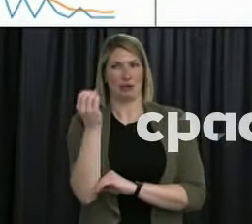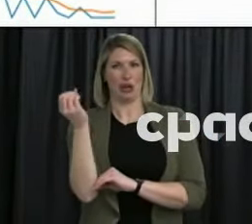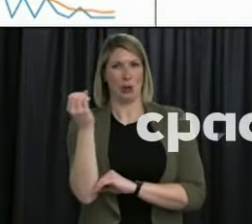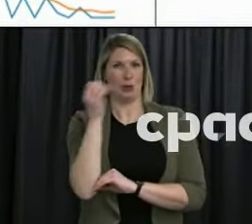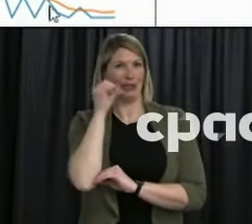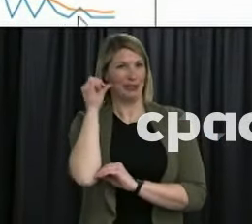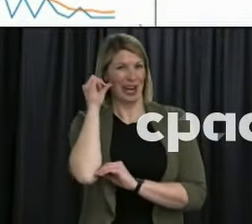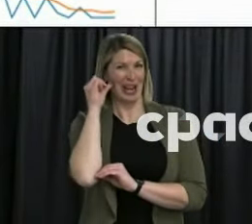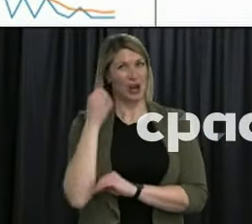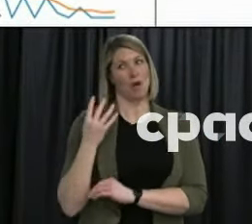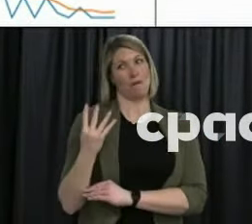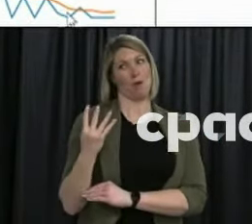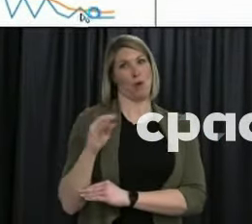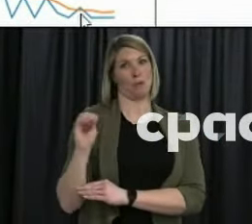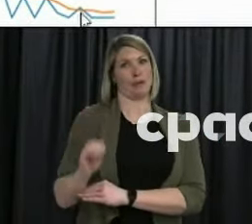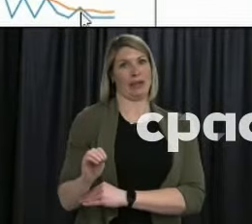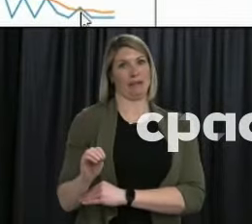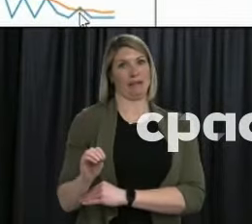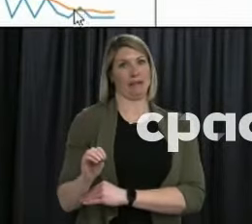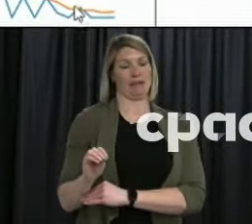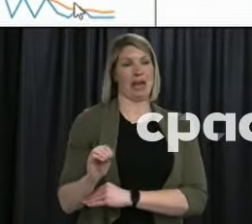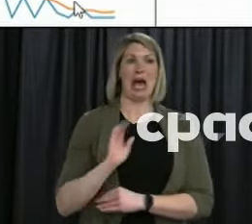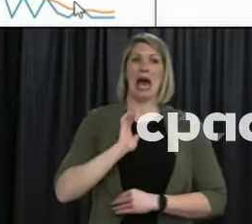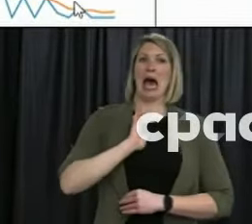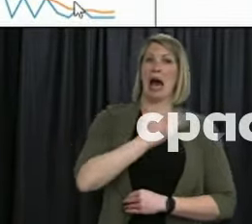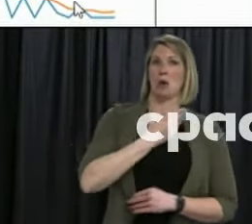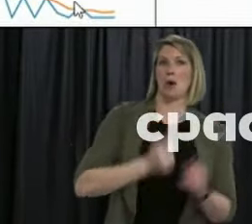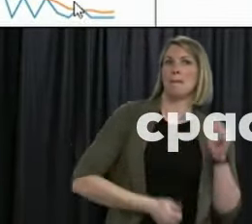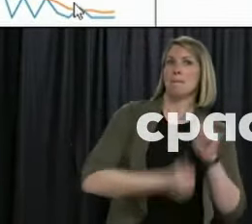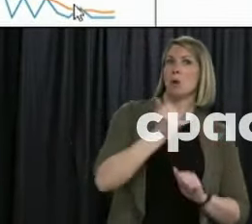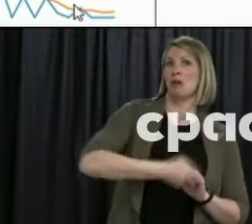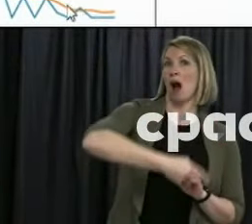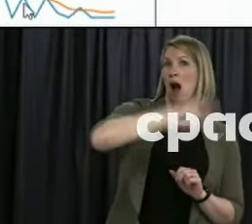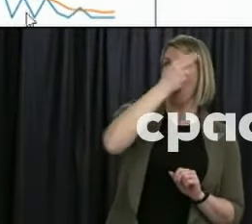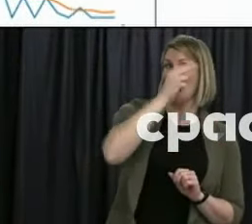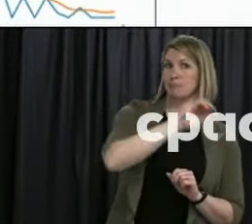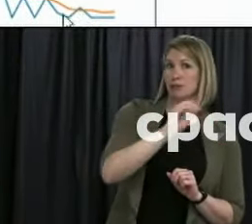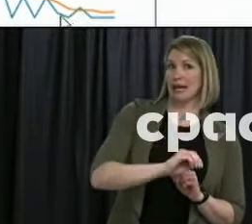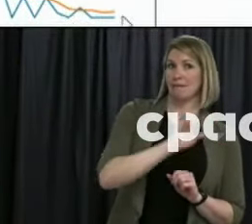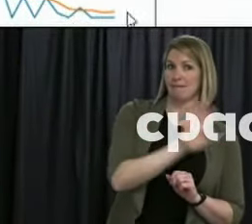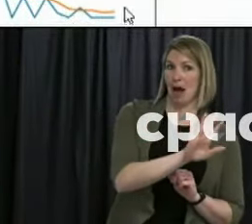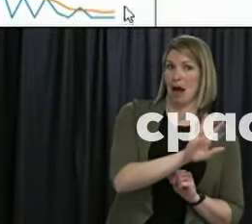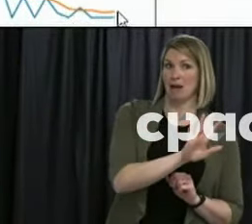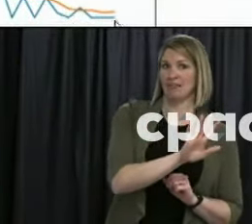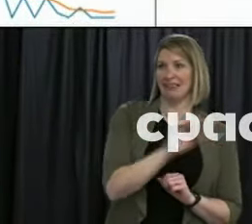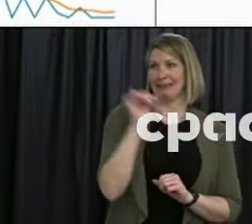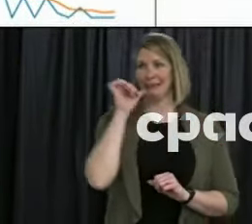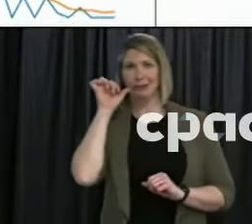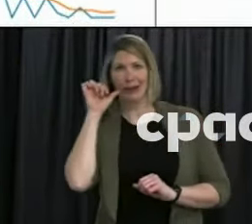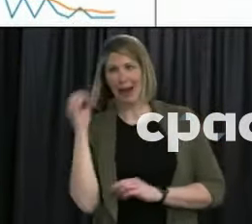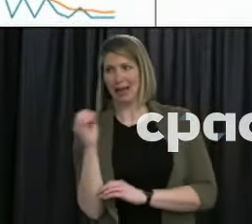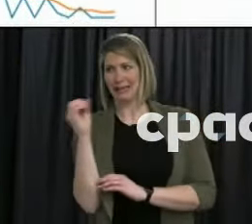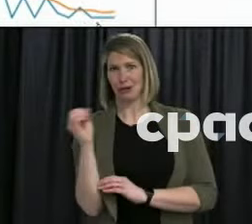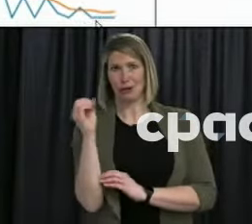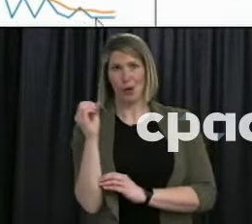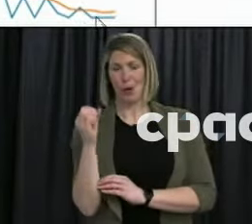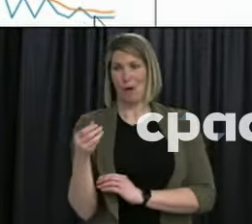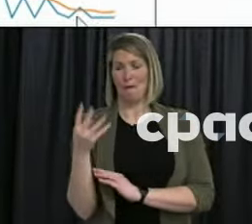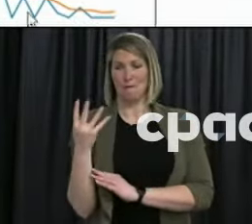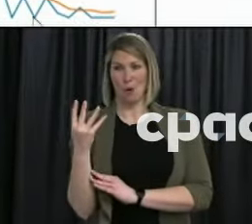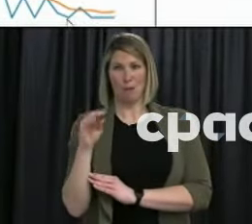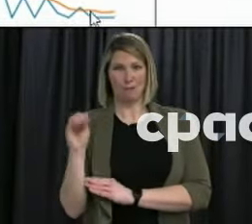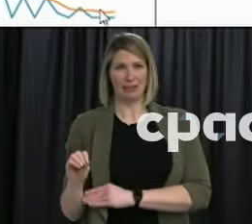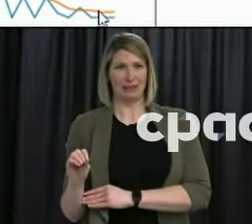manage the outbreak pretty well and we're back to our pre-outbreak numbers of, again, about 0.1 to 0